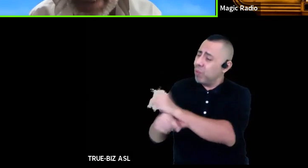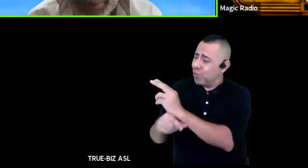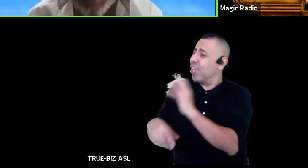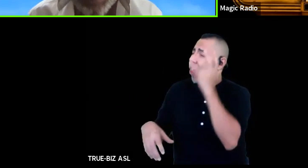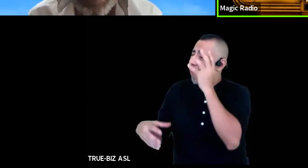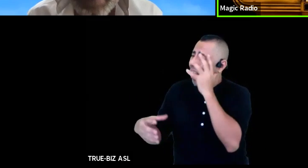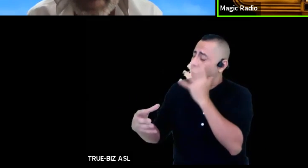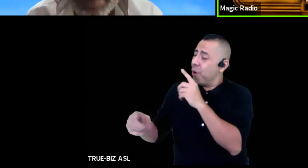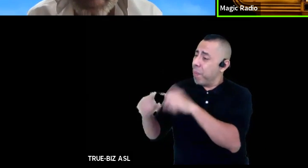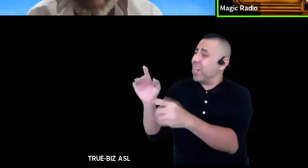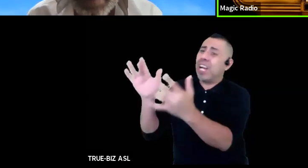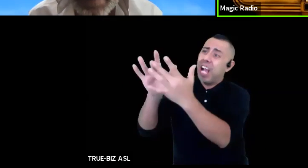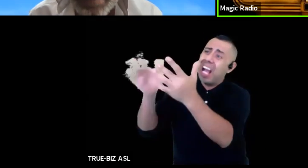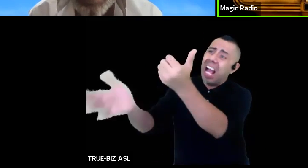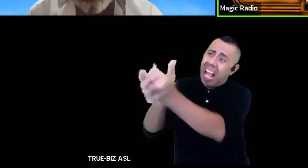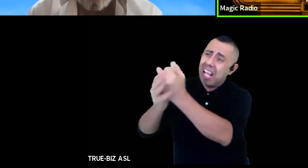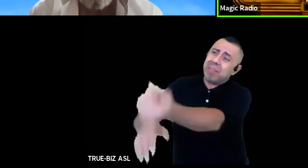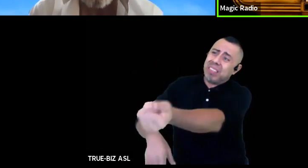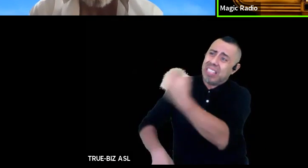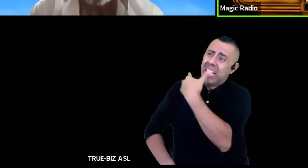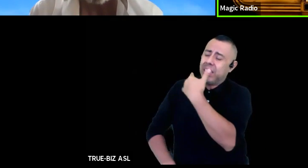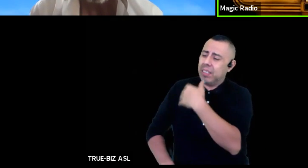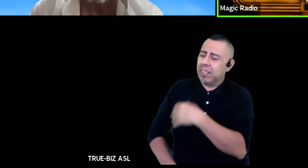as possible wait wait frequency?